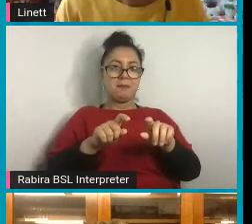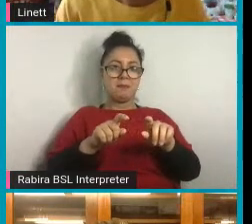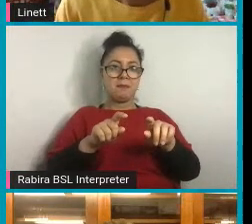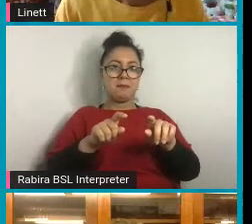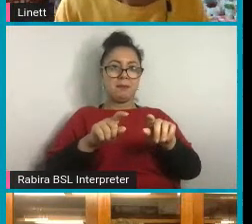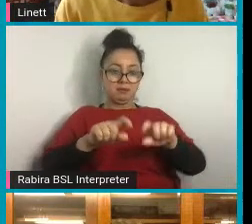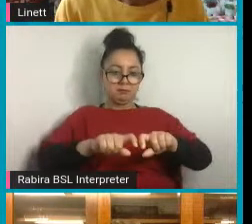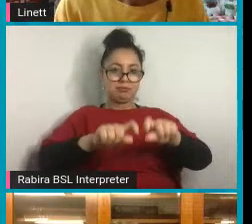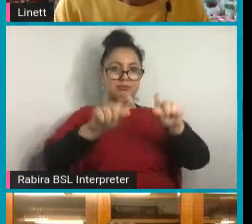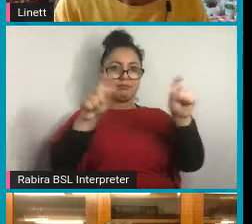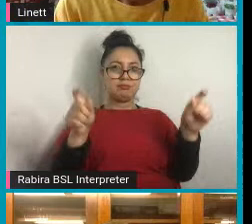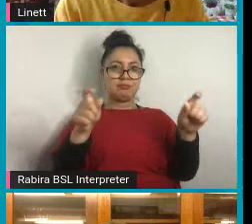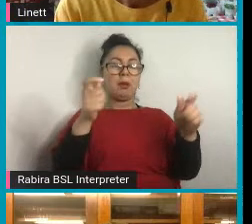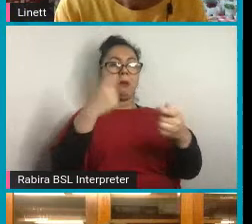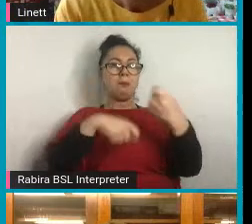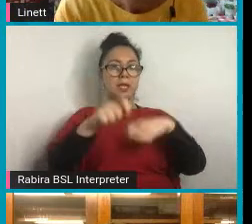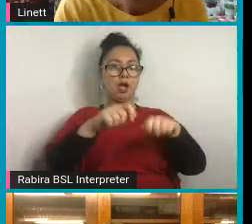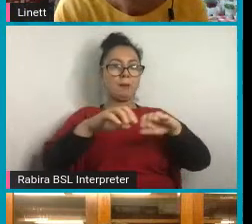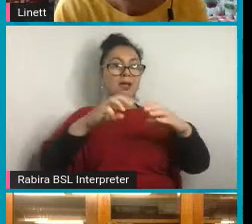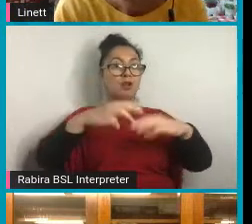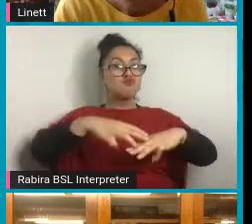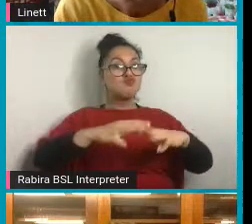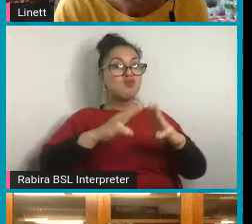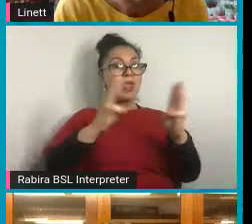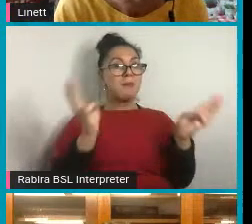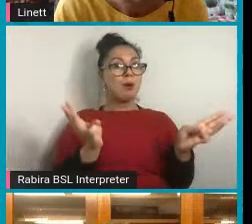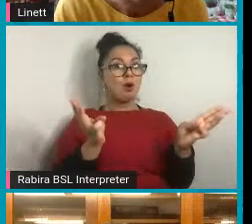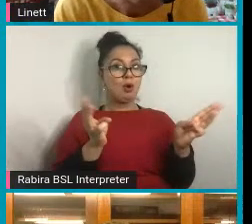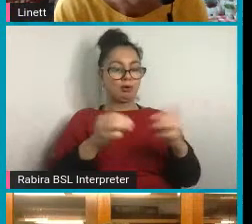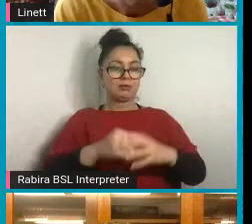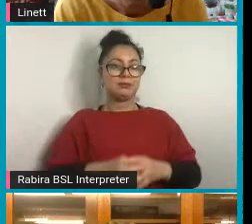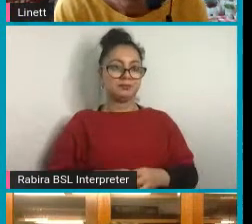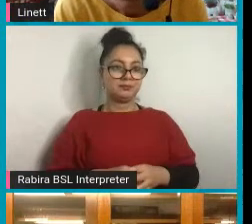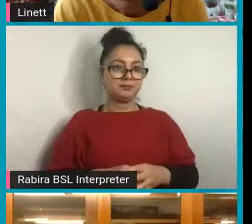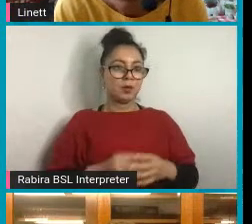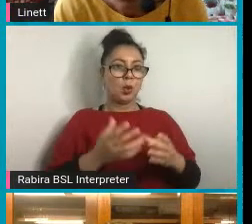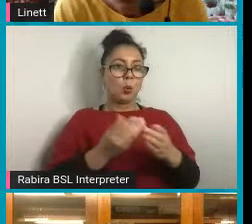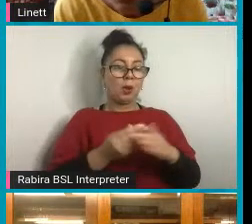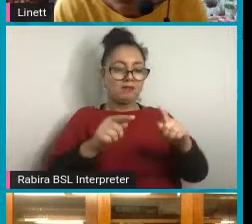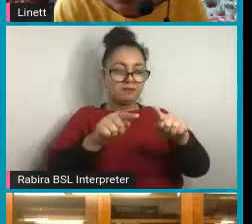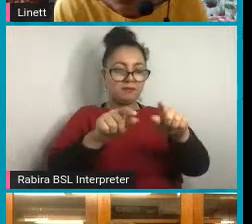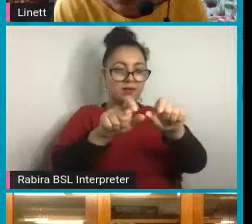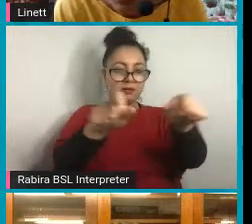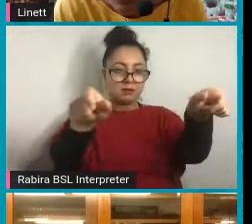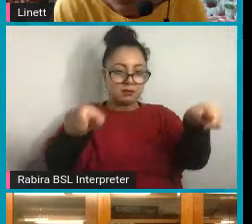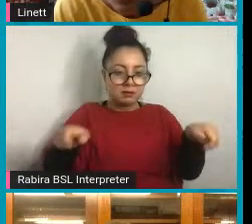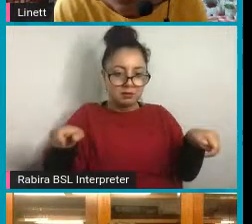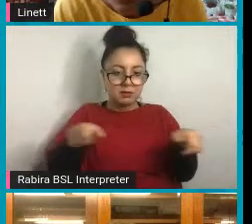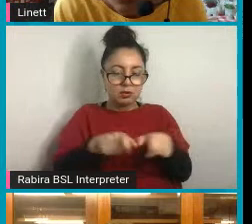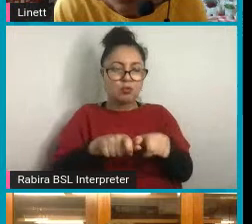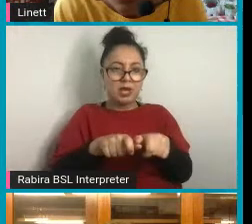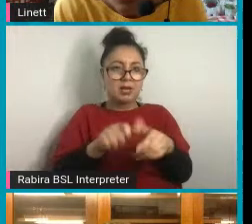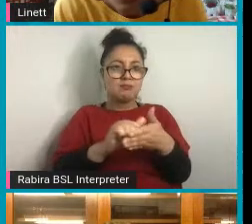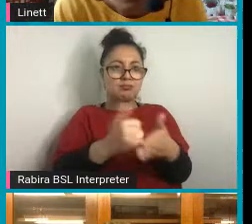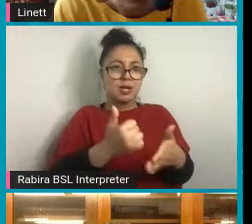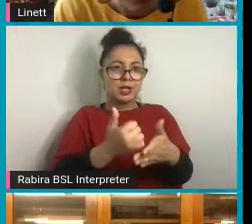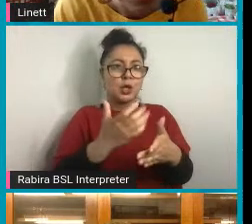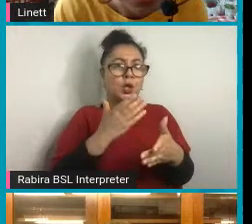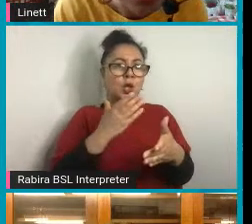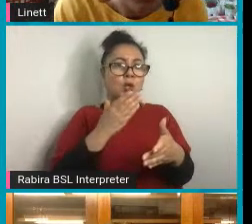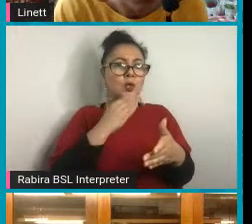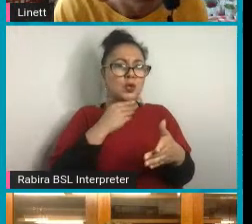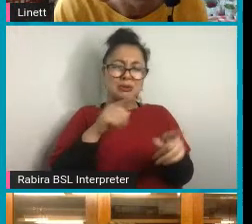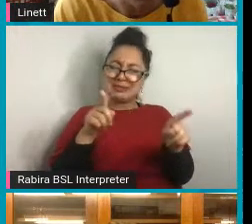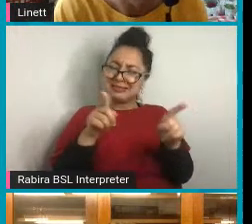rainbow. So with the screen printing, you use a big squeegee like you might have in the shower